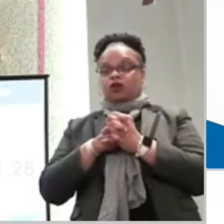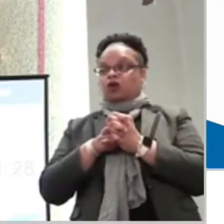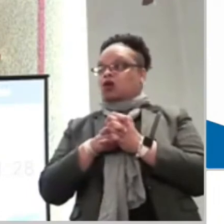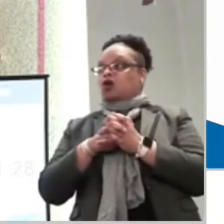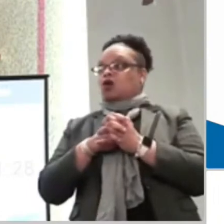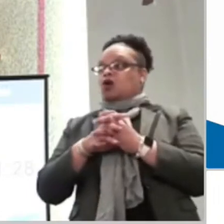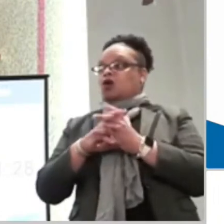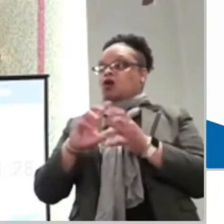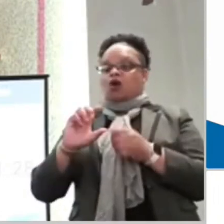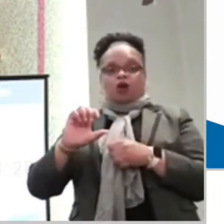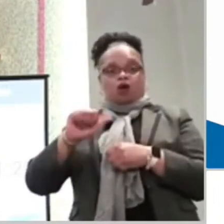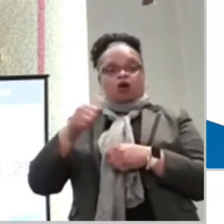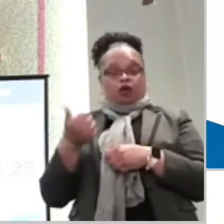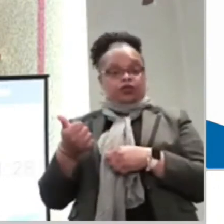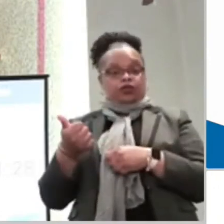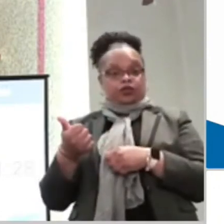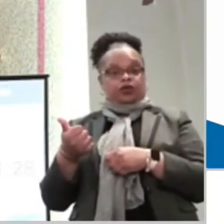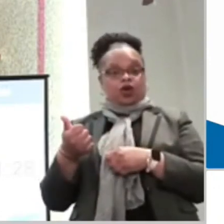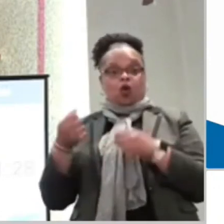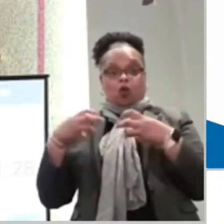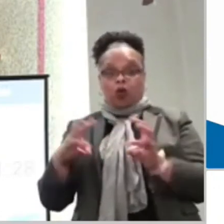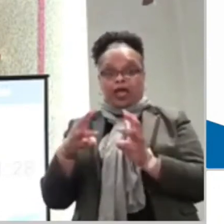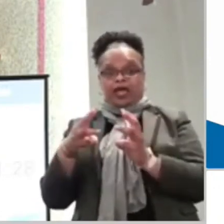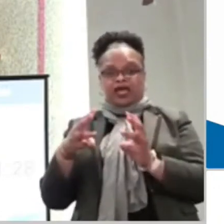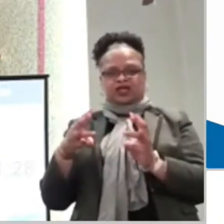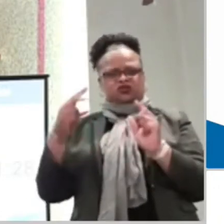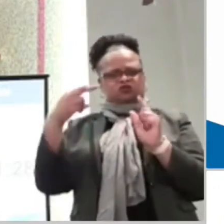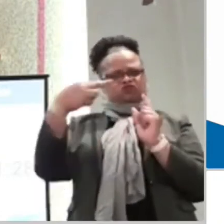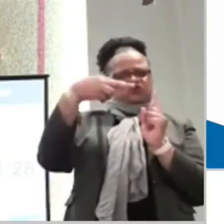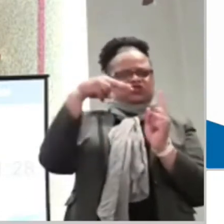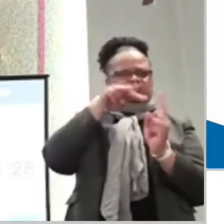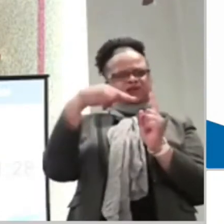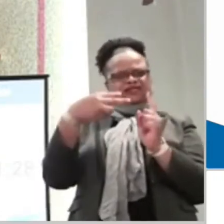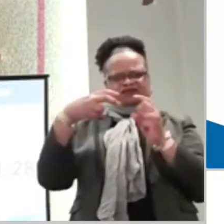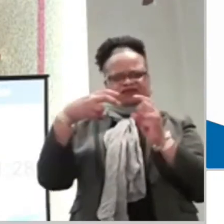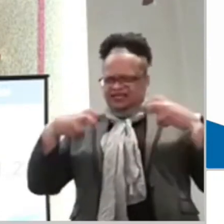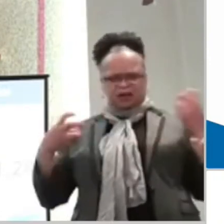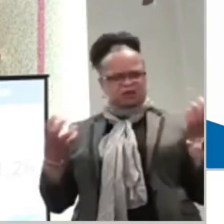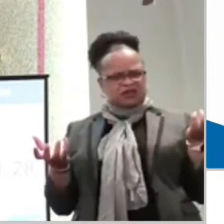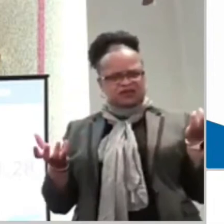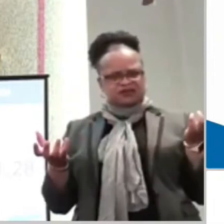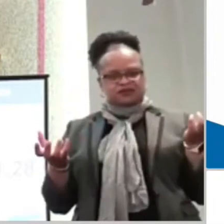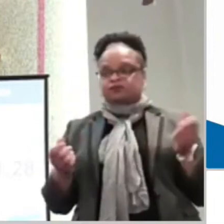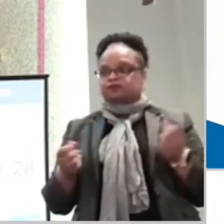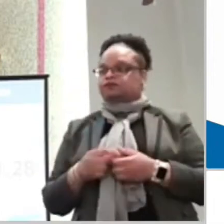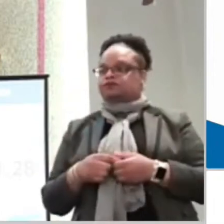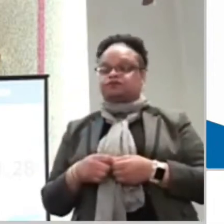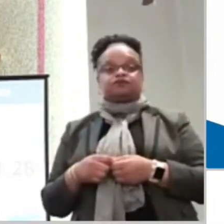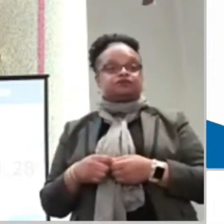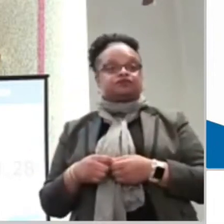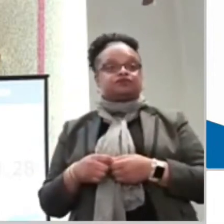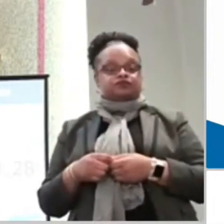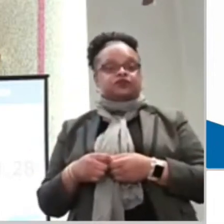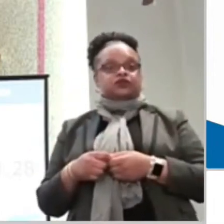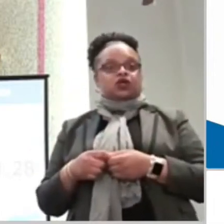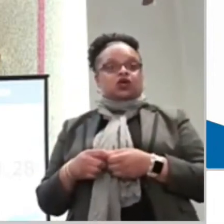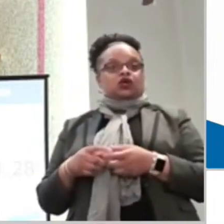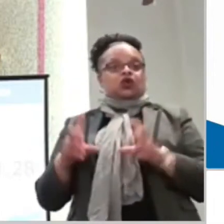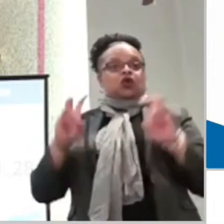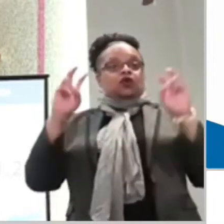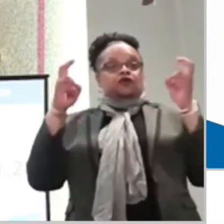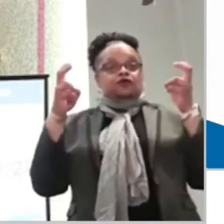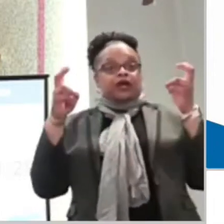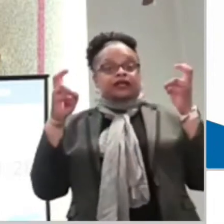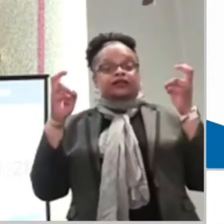Another, I would say, way to view examination, and I'm sure most of us will be familiar with this next phrase that I'm